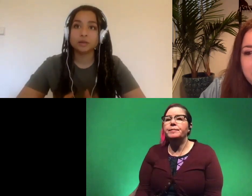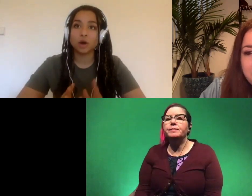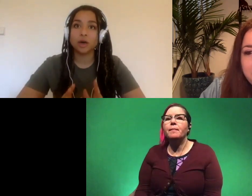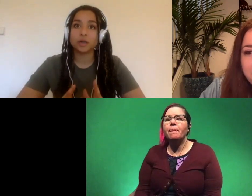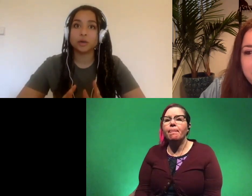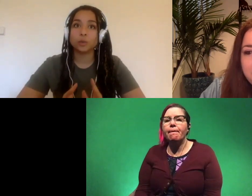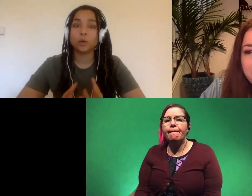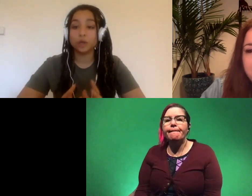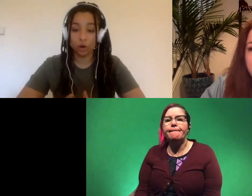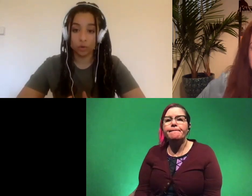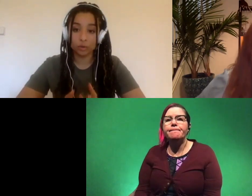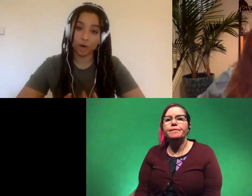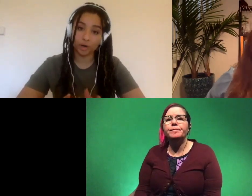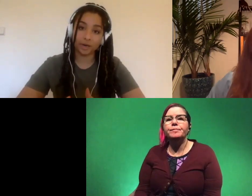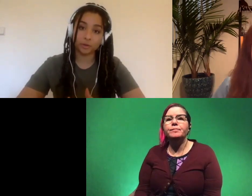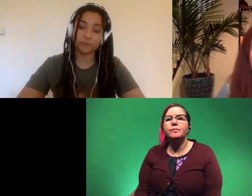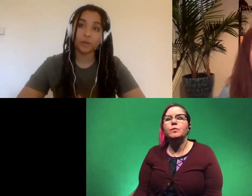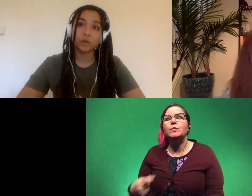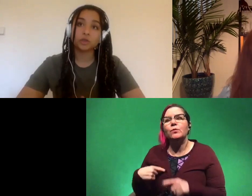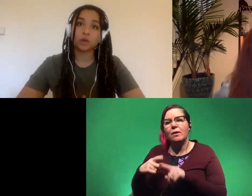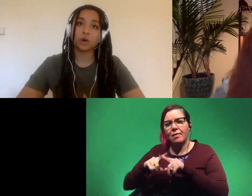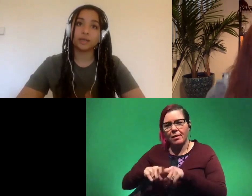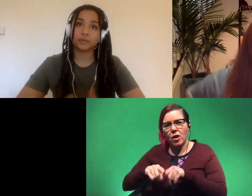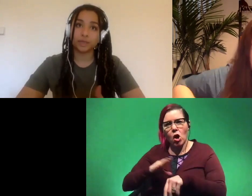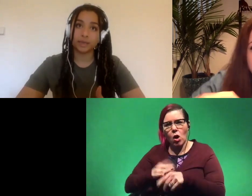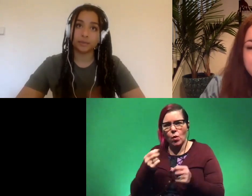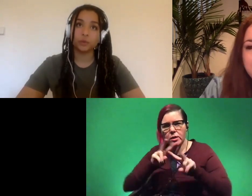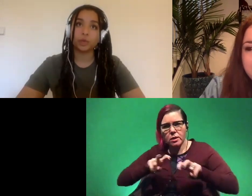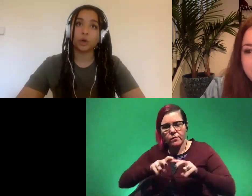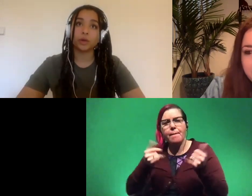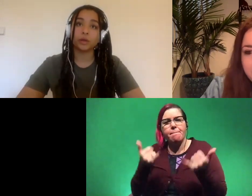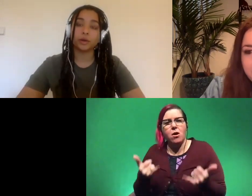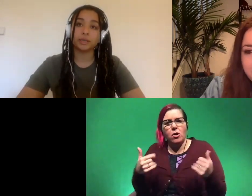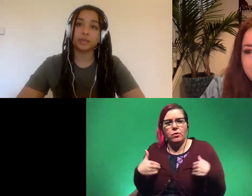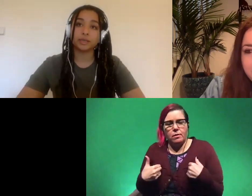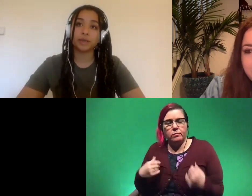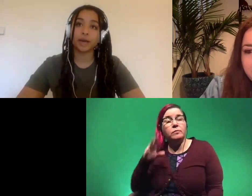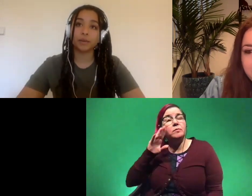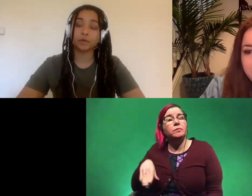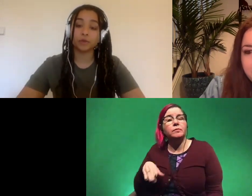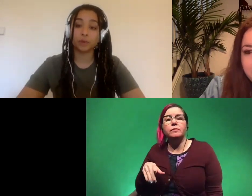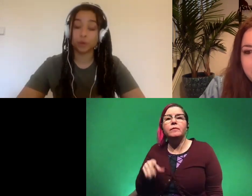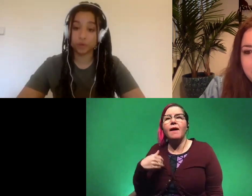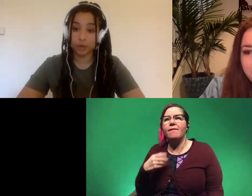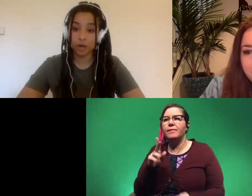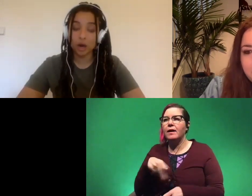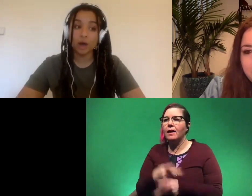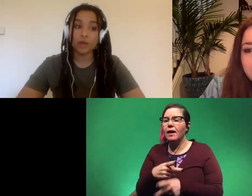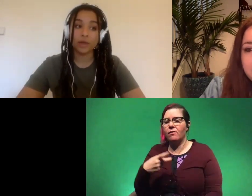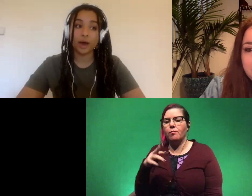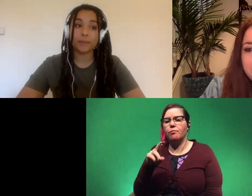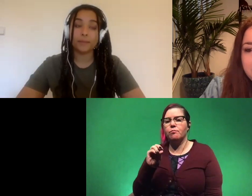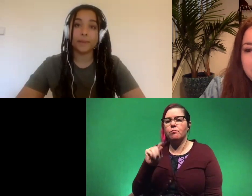on what we know from modern animals so for example we know that there is this type of uh protozoan